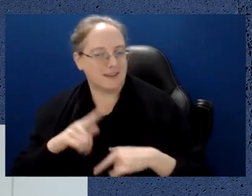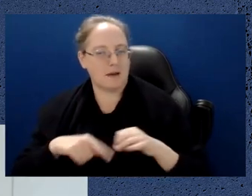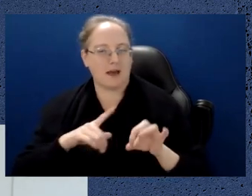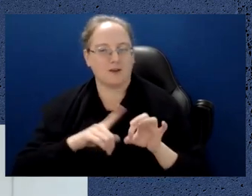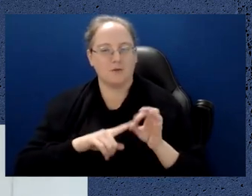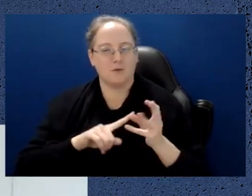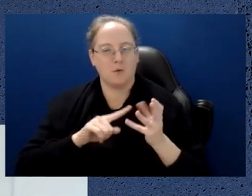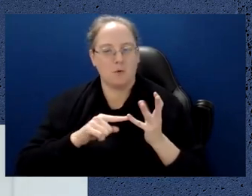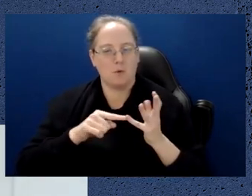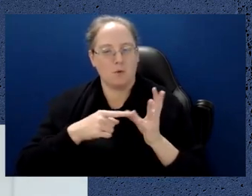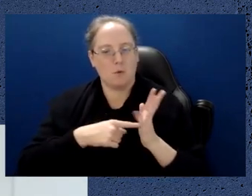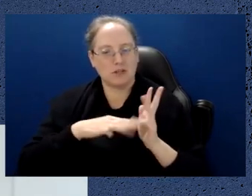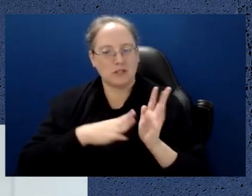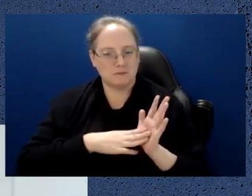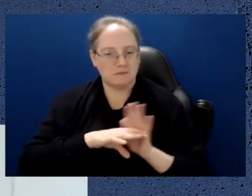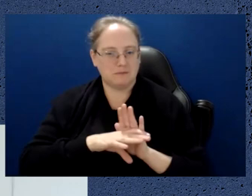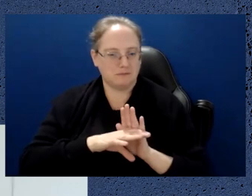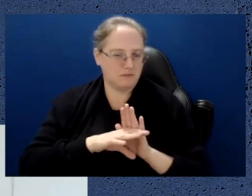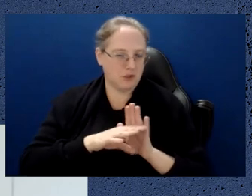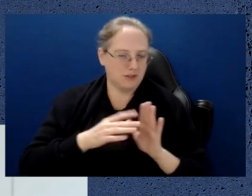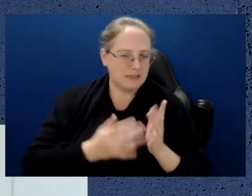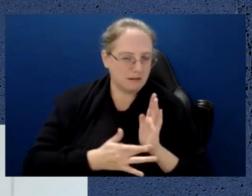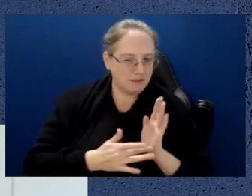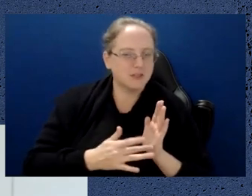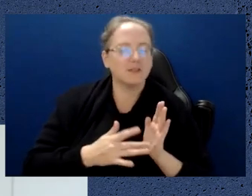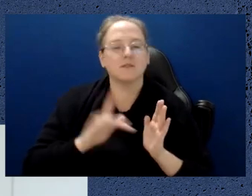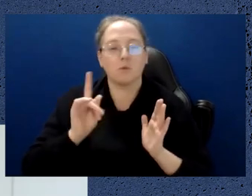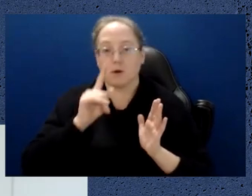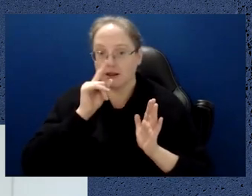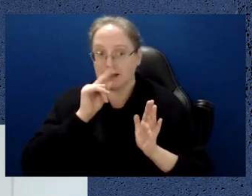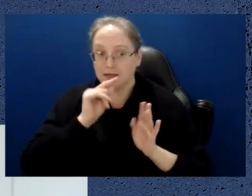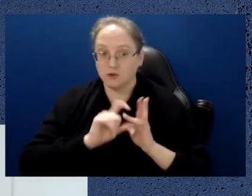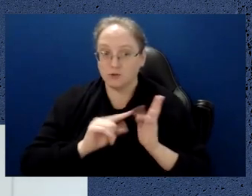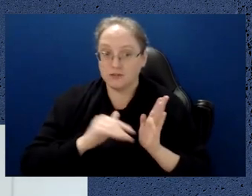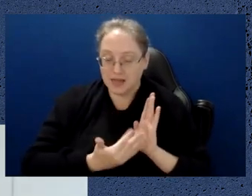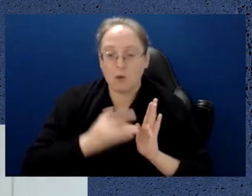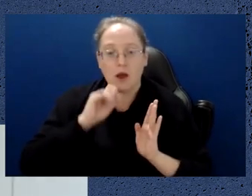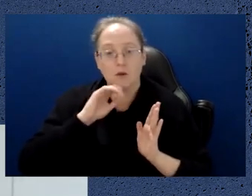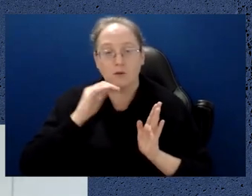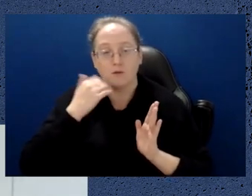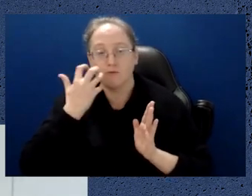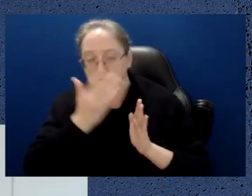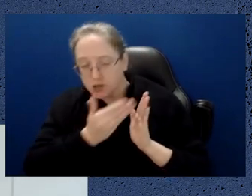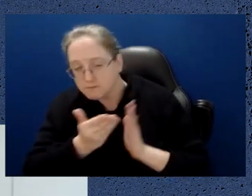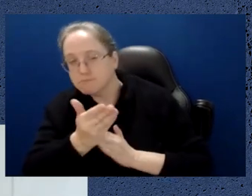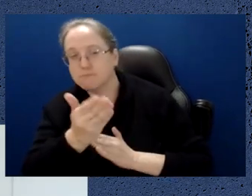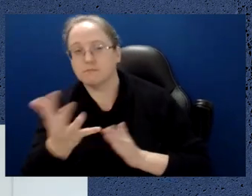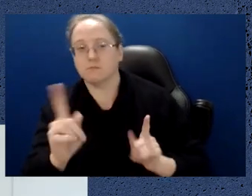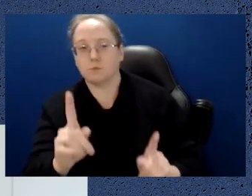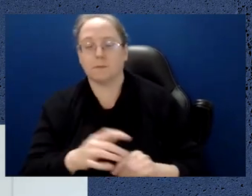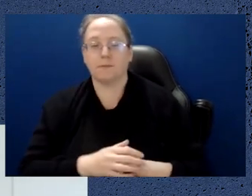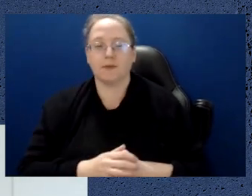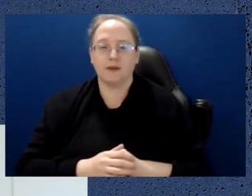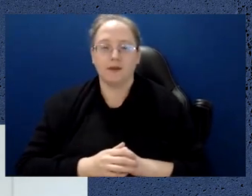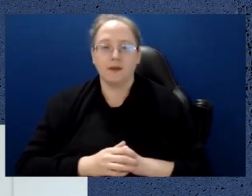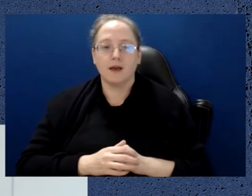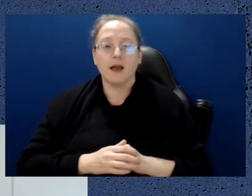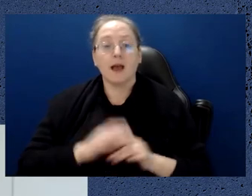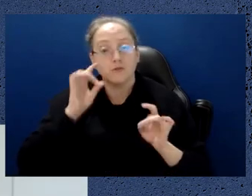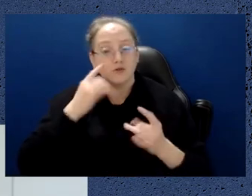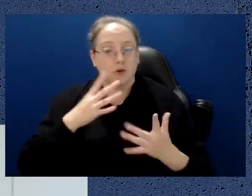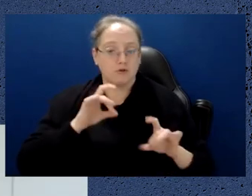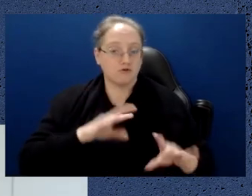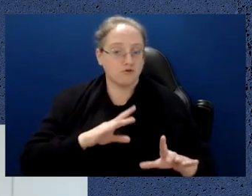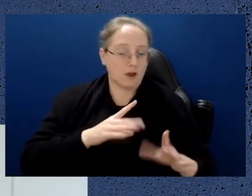is at the moment and where it can take us. And I think highlighted a lot of the opportunities for Australia, including areas, as we've highlighted,